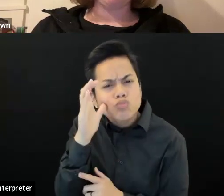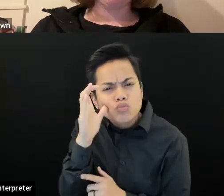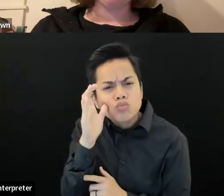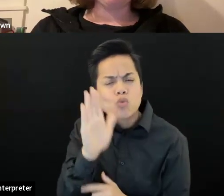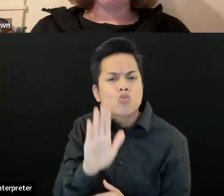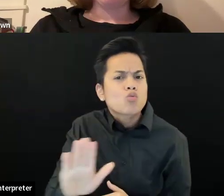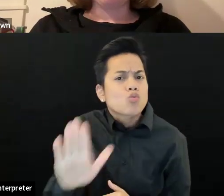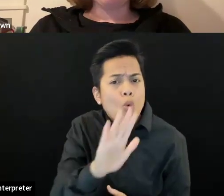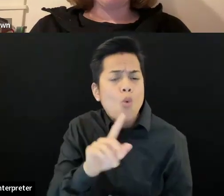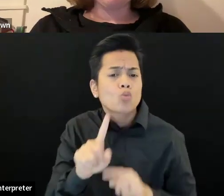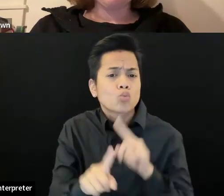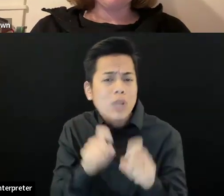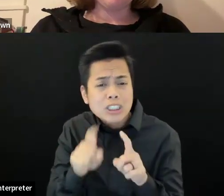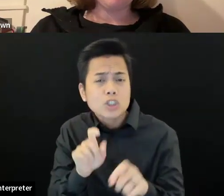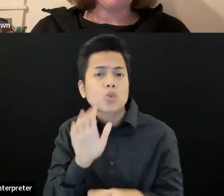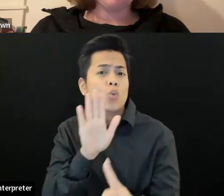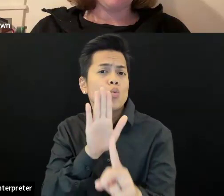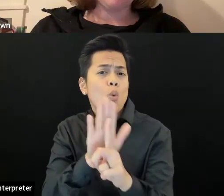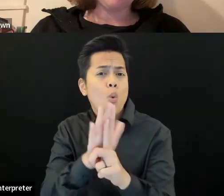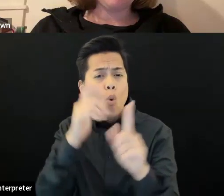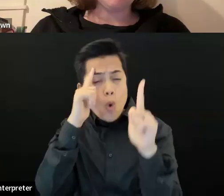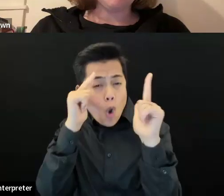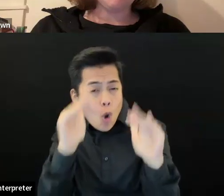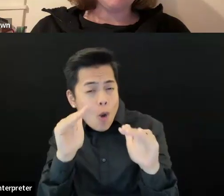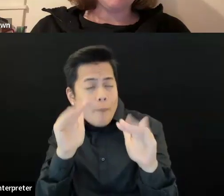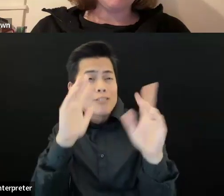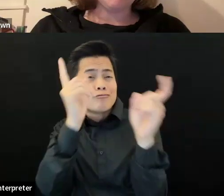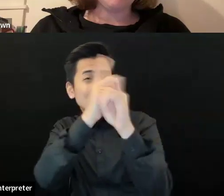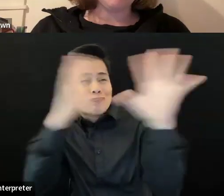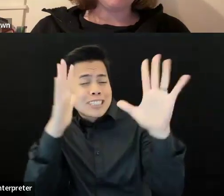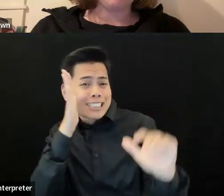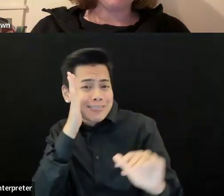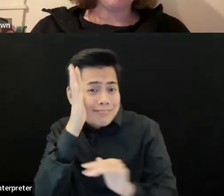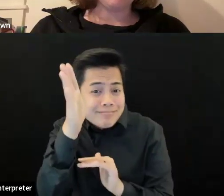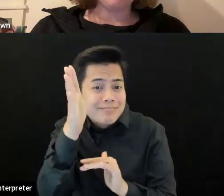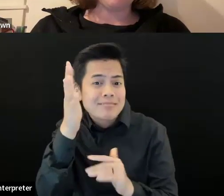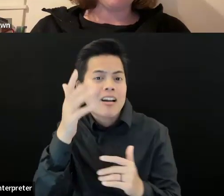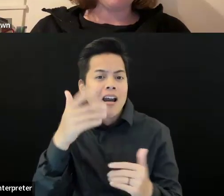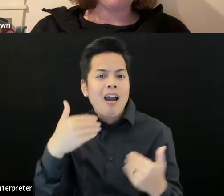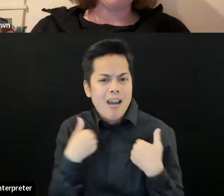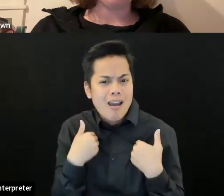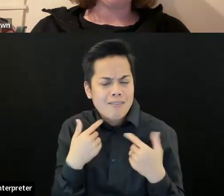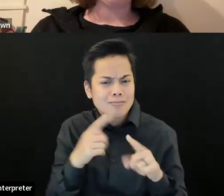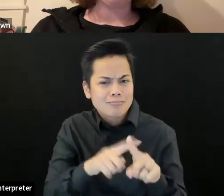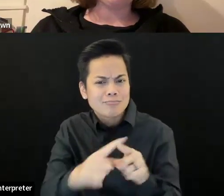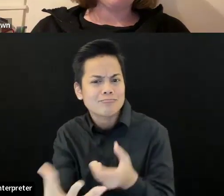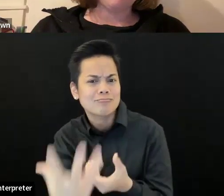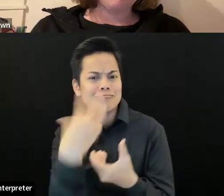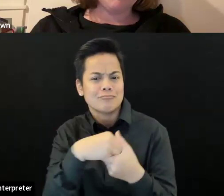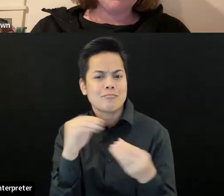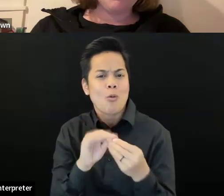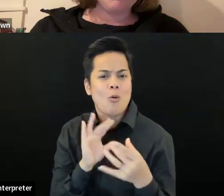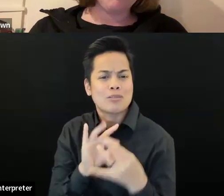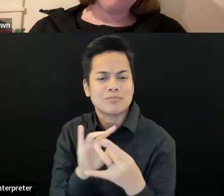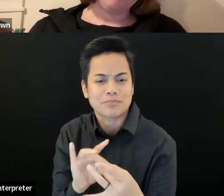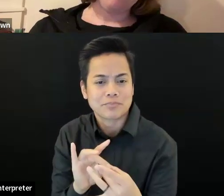there will be more ways to engage. And, um, once we, you know, we really want a model